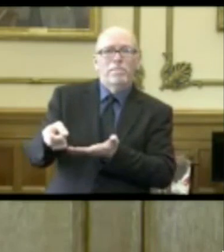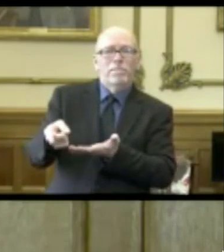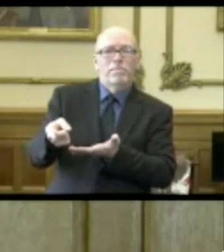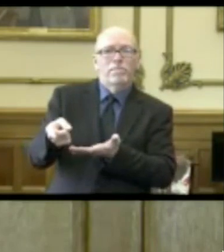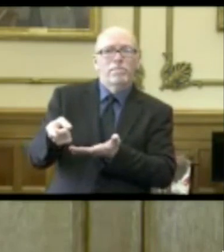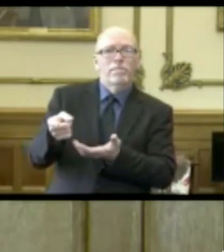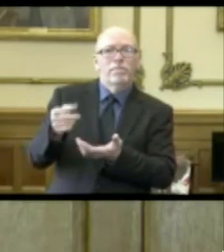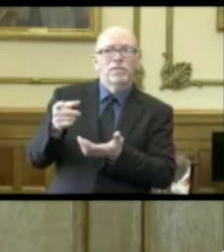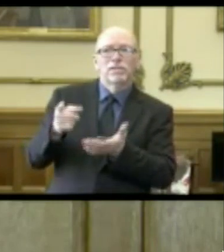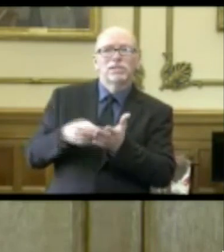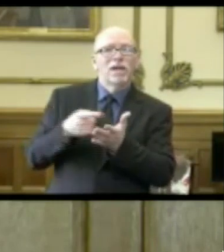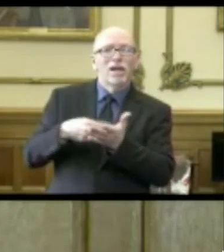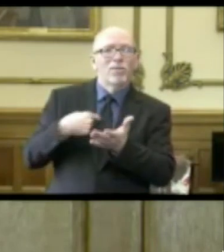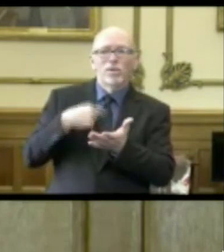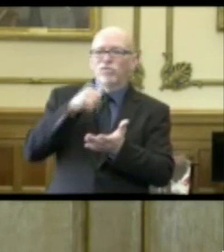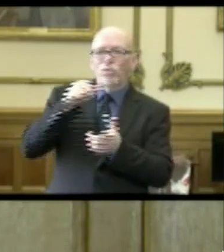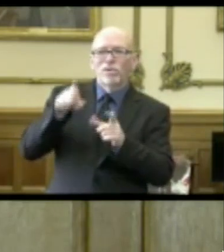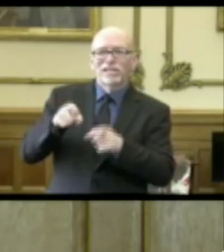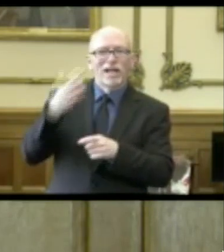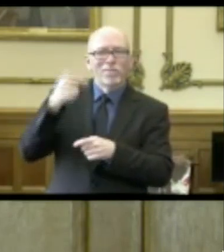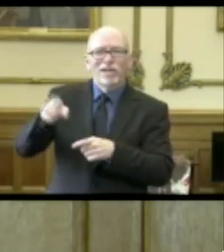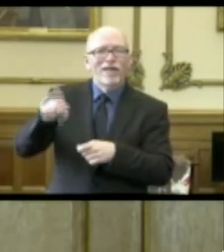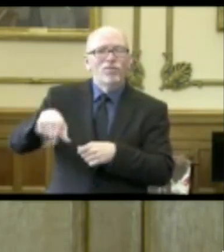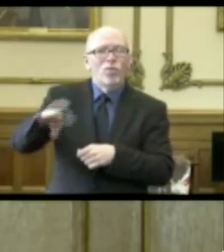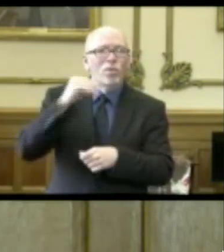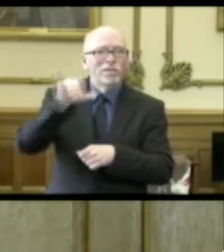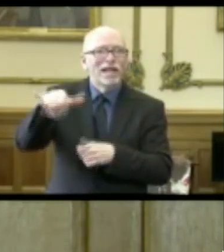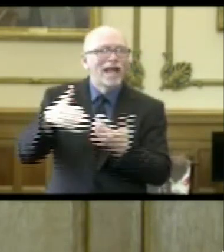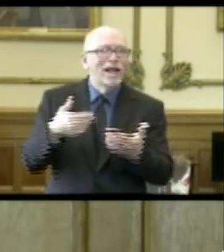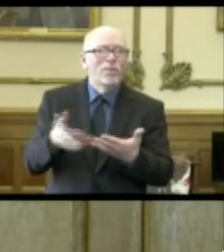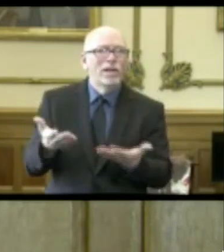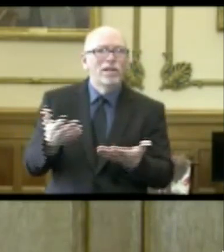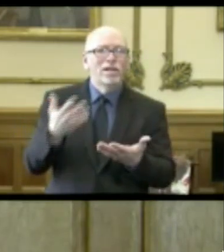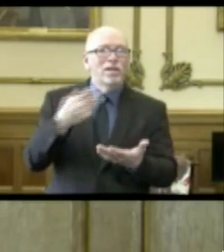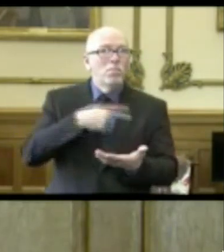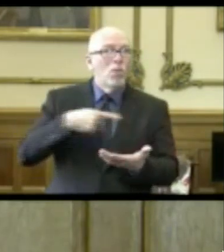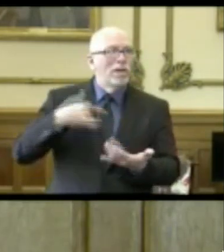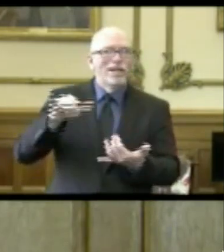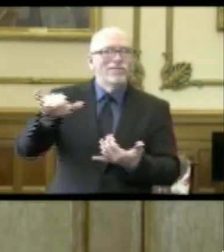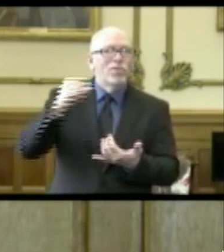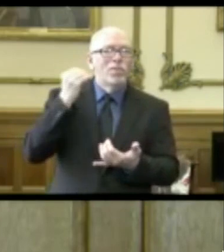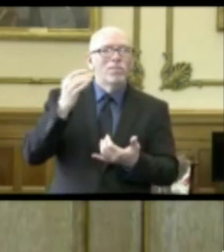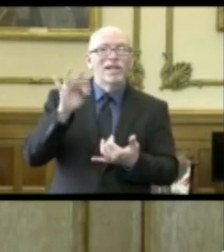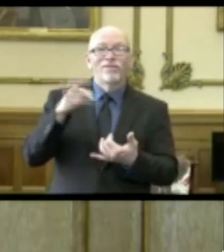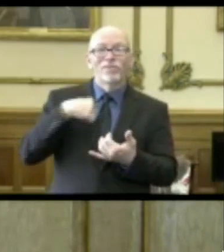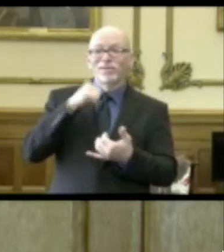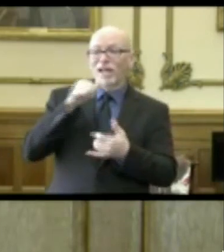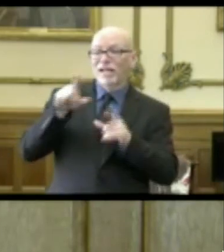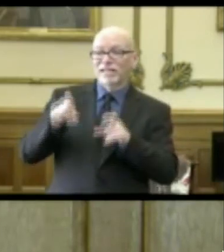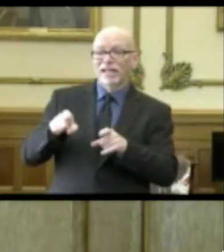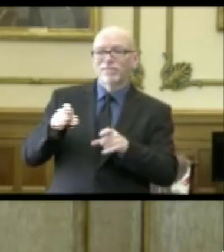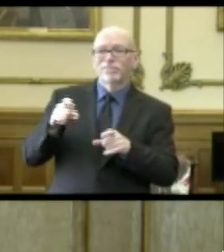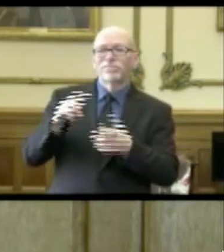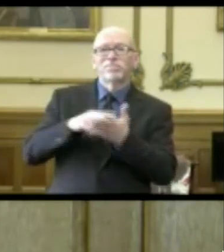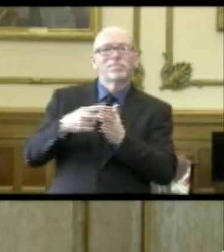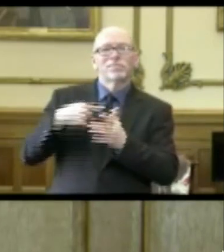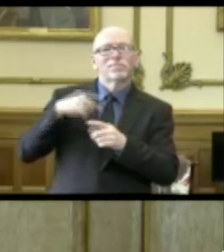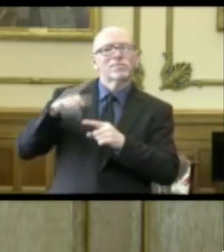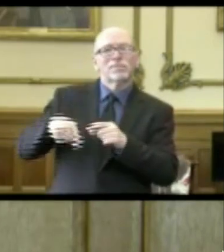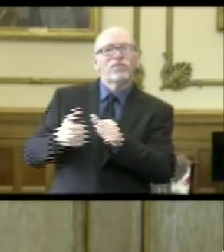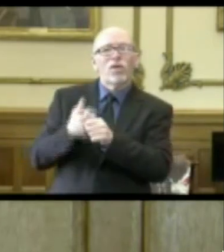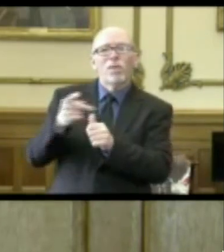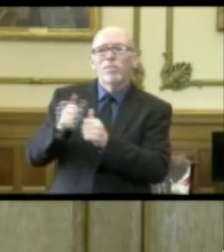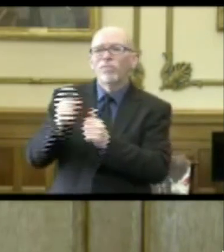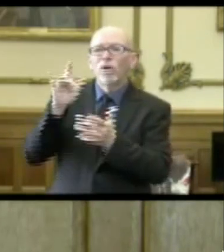Sometimes we don't test. And the problem is that when we don't test, then I don't have that positive test to follow up on from a